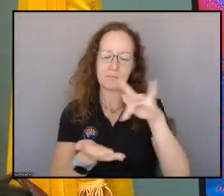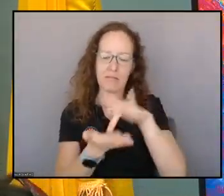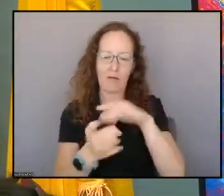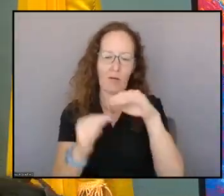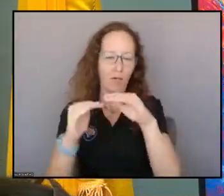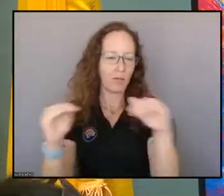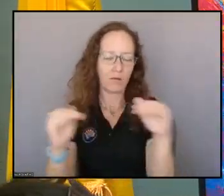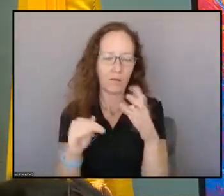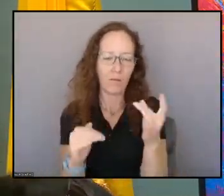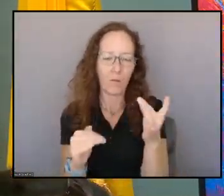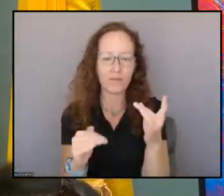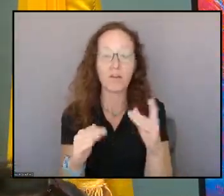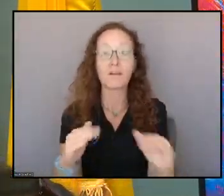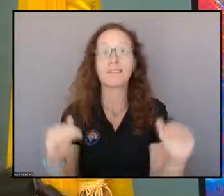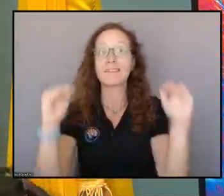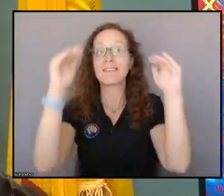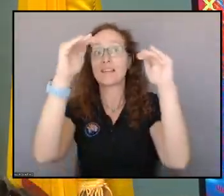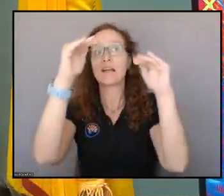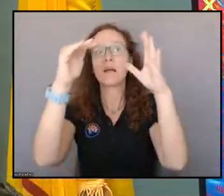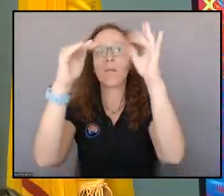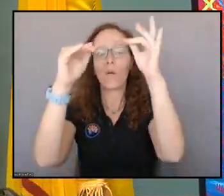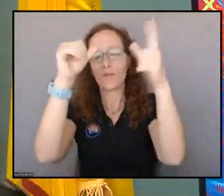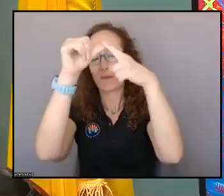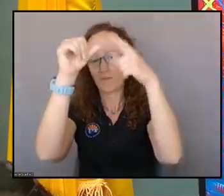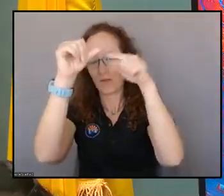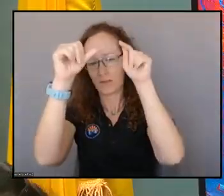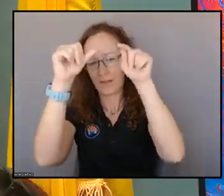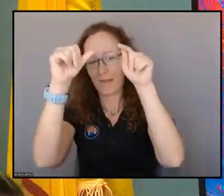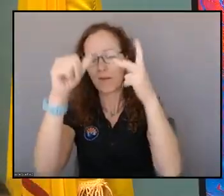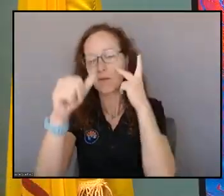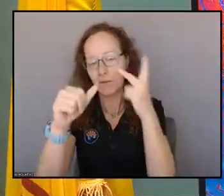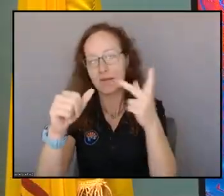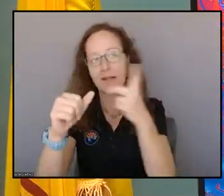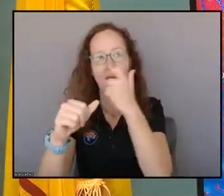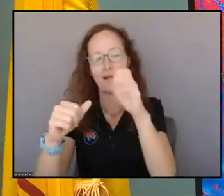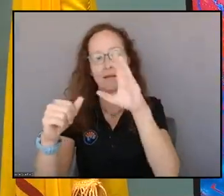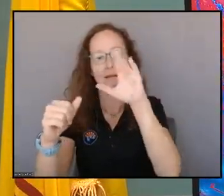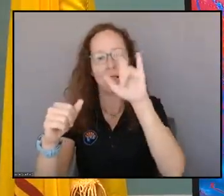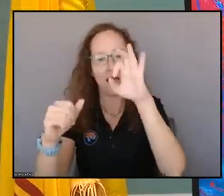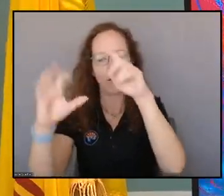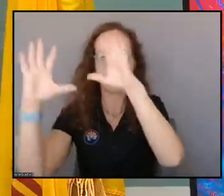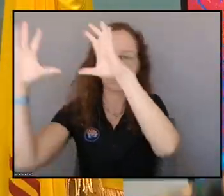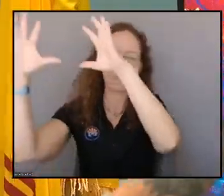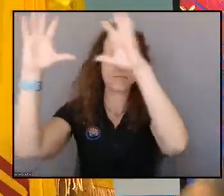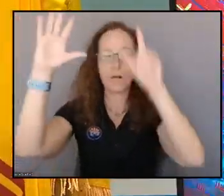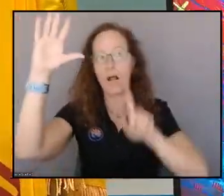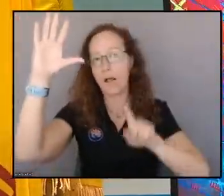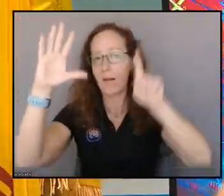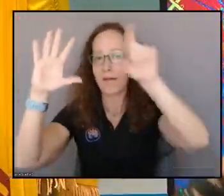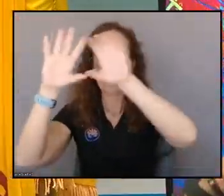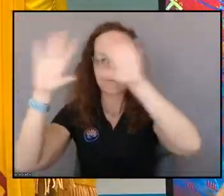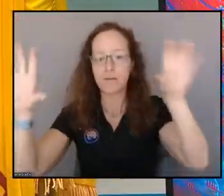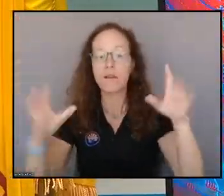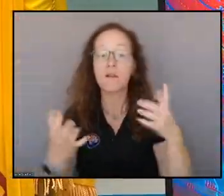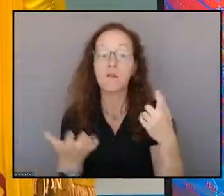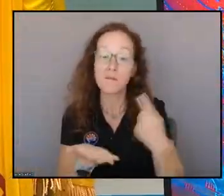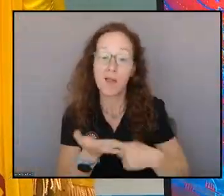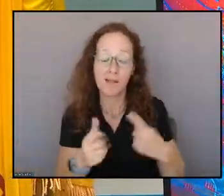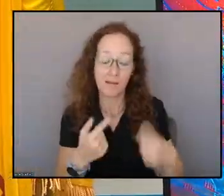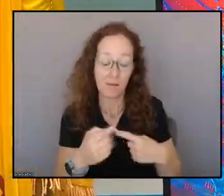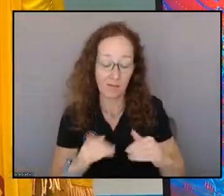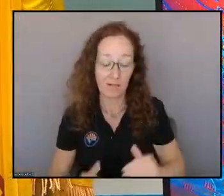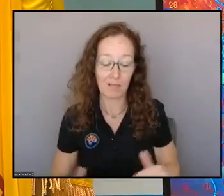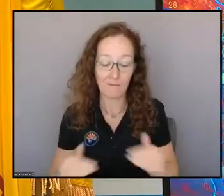see that as evident here by these high clouds. So, I'm talking a lot about upper-level lows and